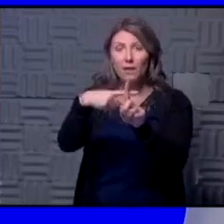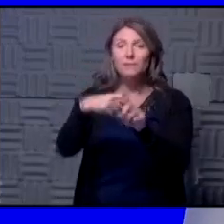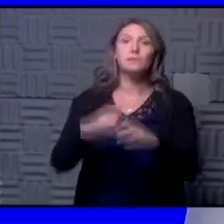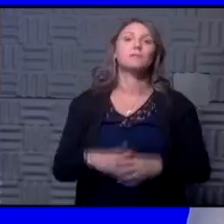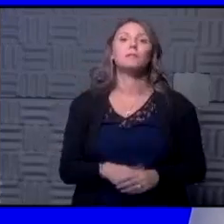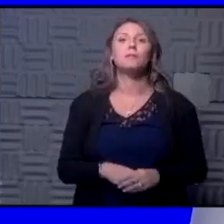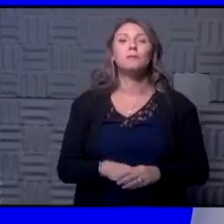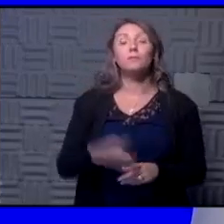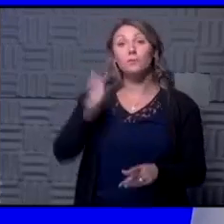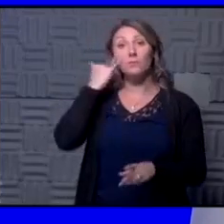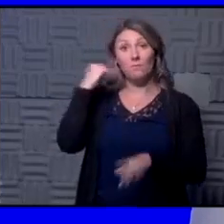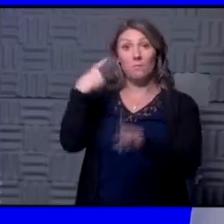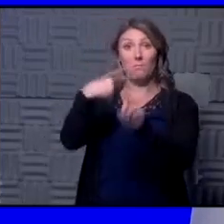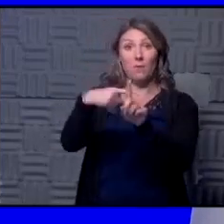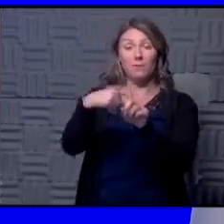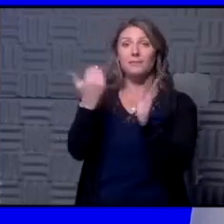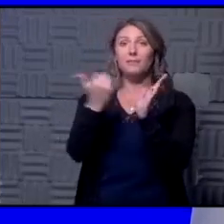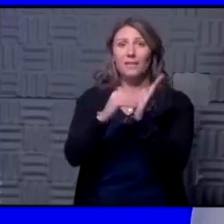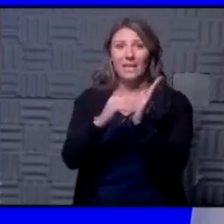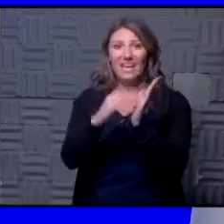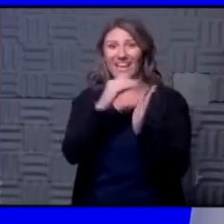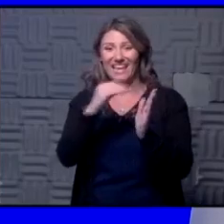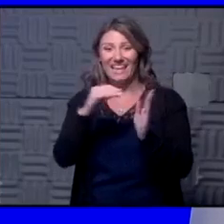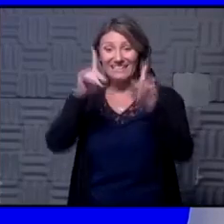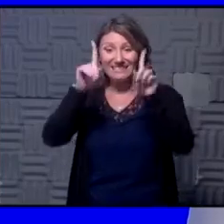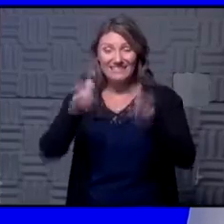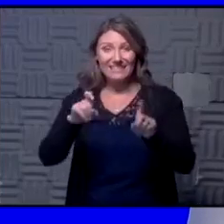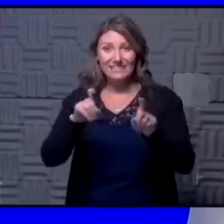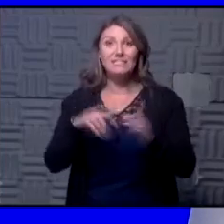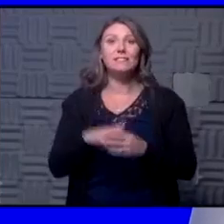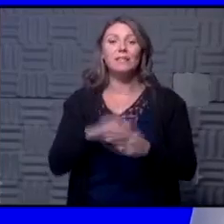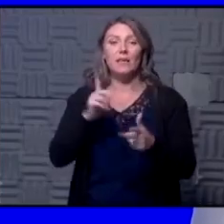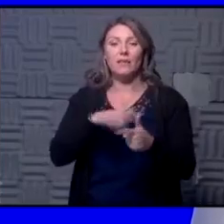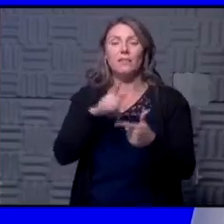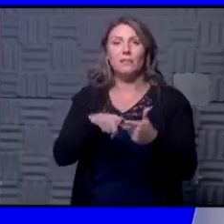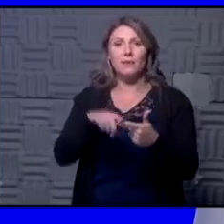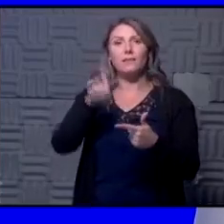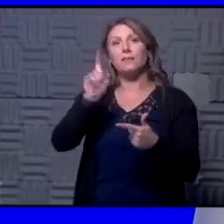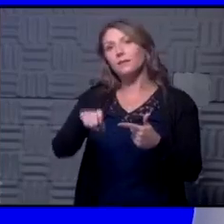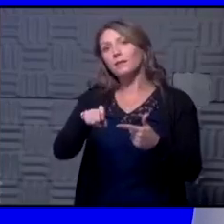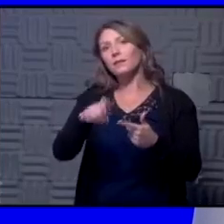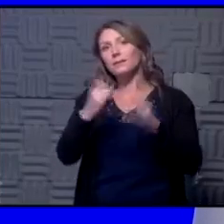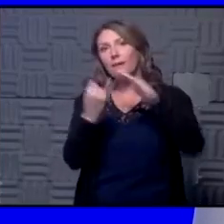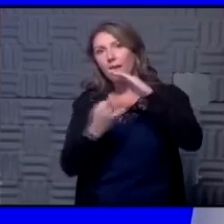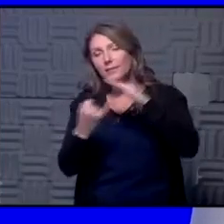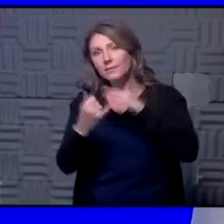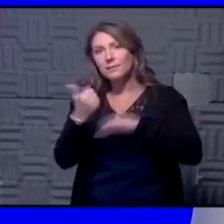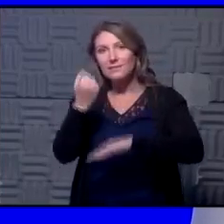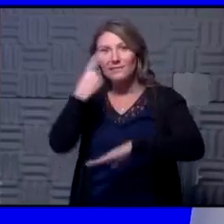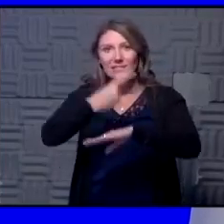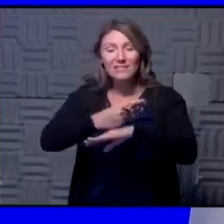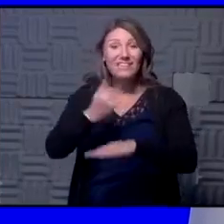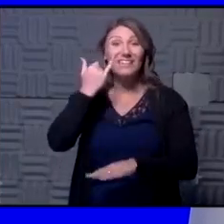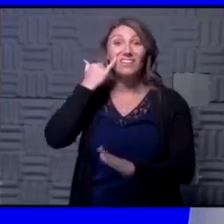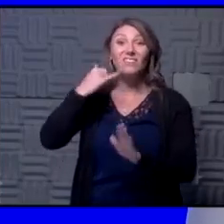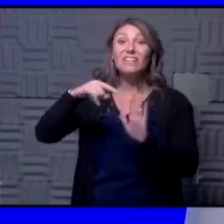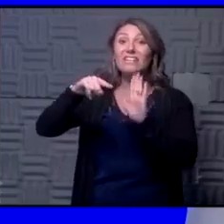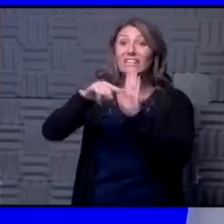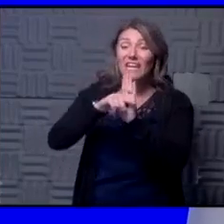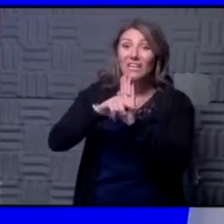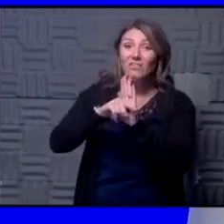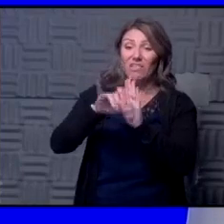so if you are positive again and you are tested then then you need to isolate for 10 days if you are negative